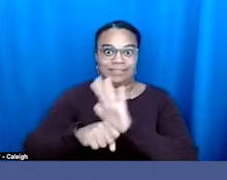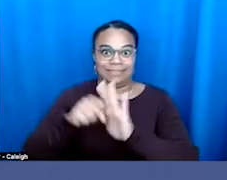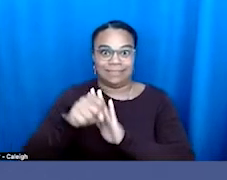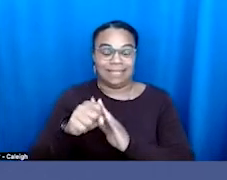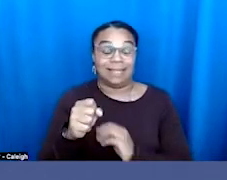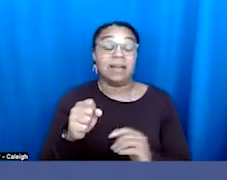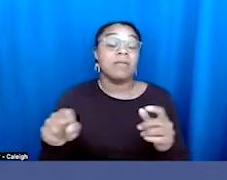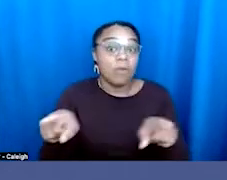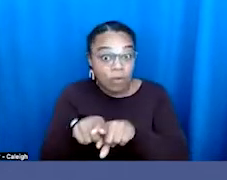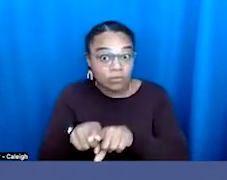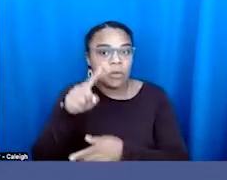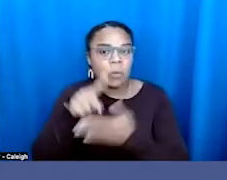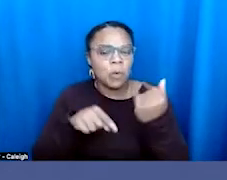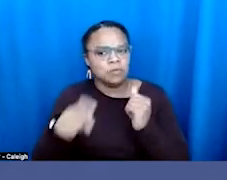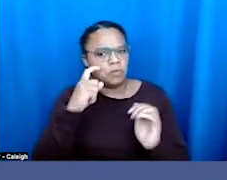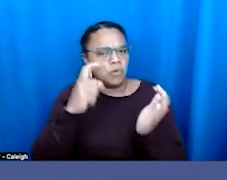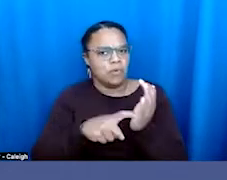you the most concern right now?